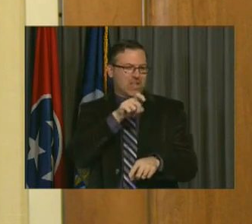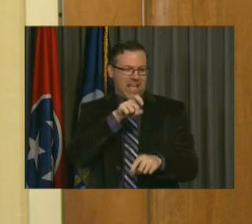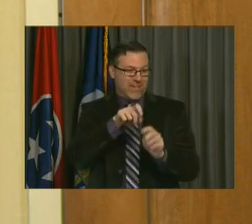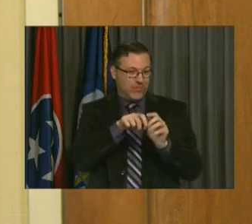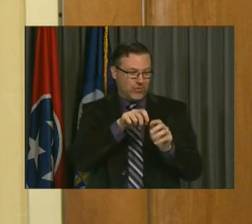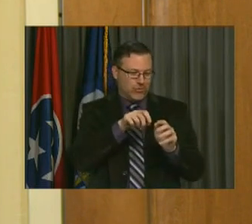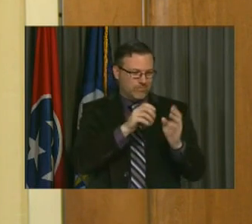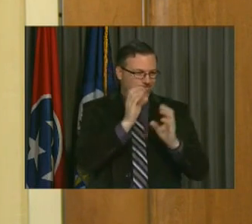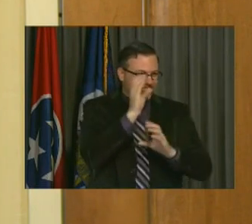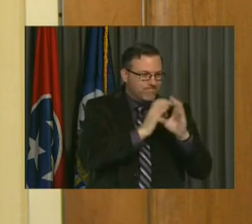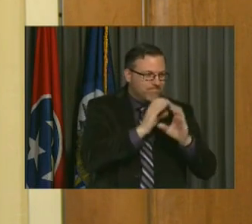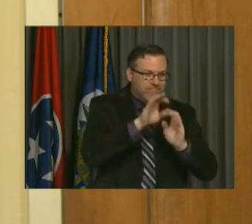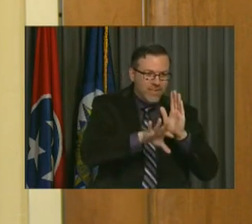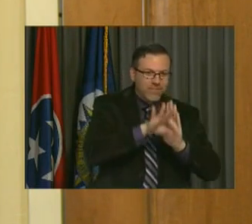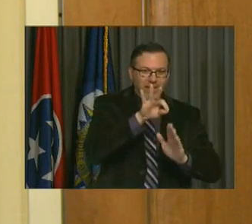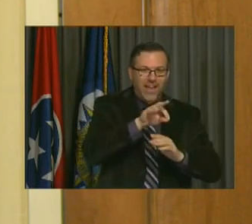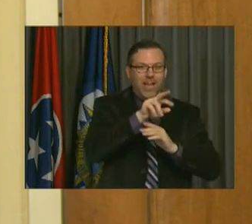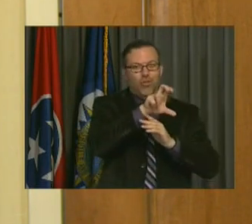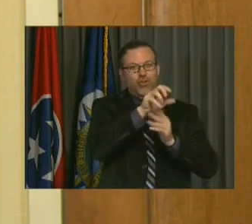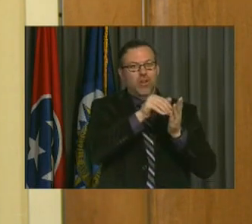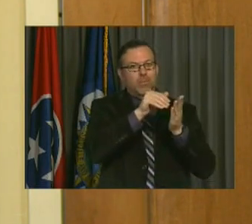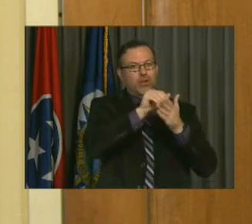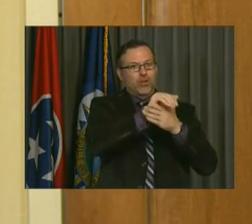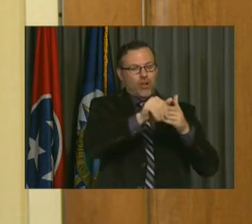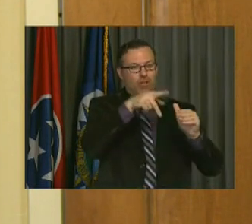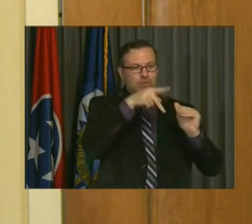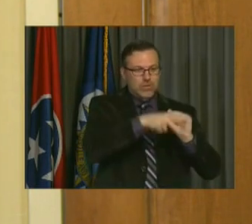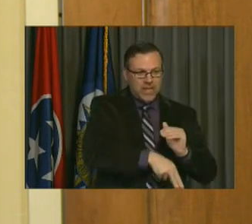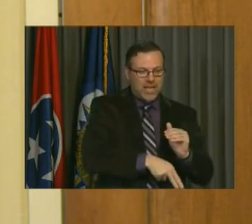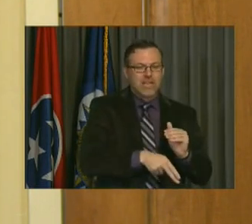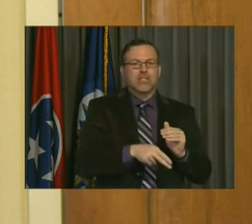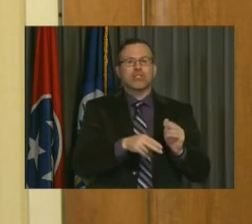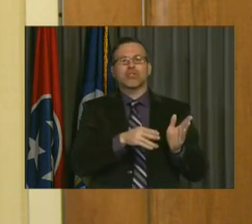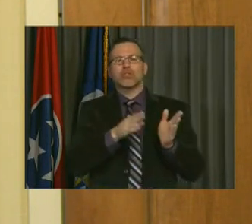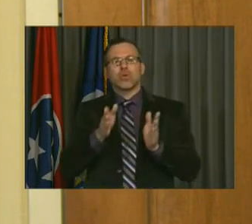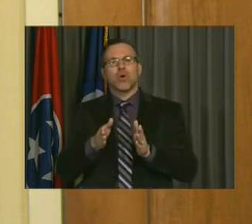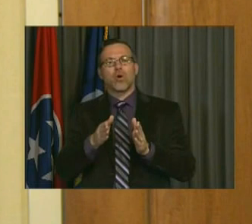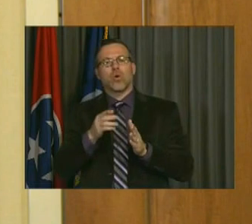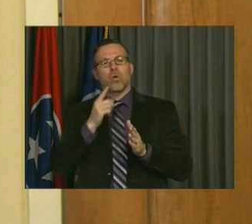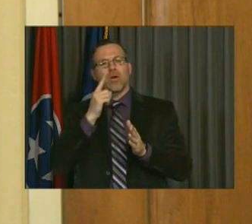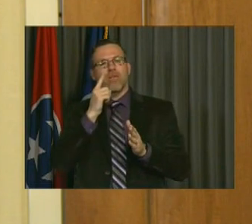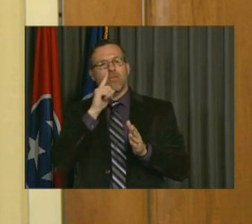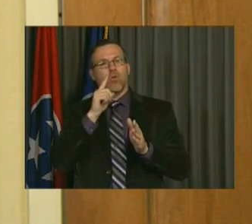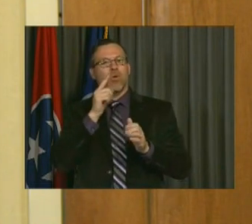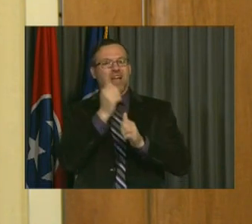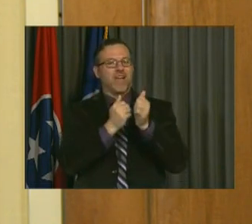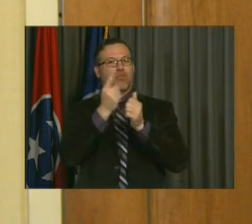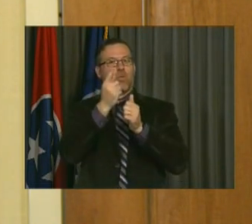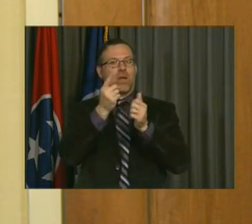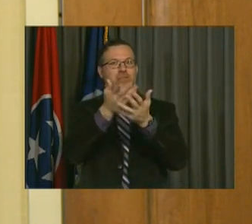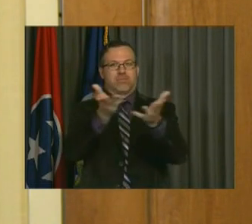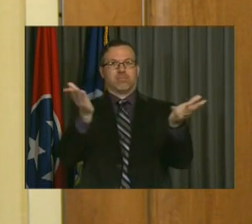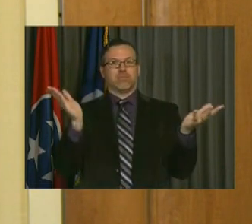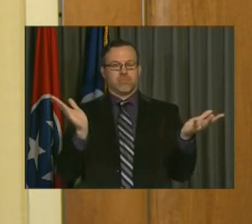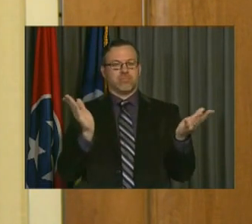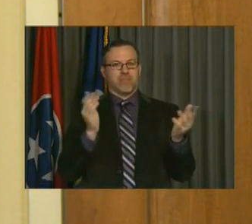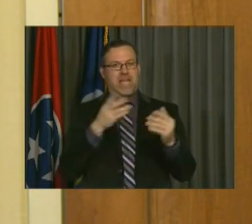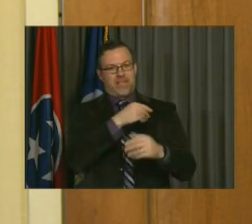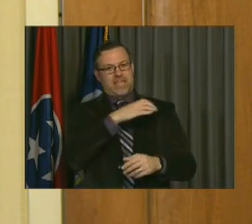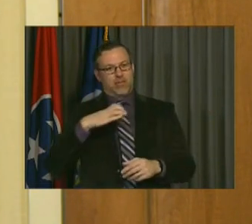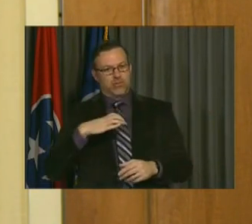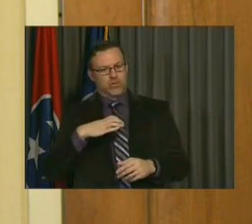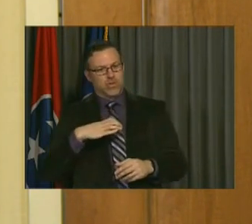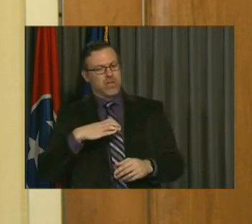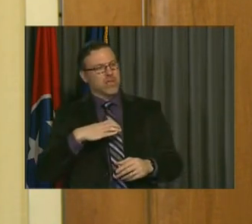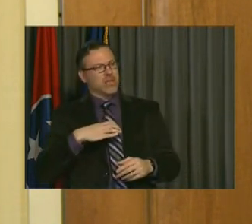300 million. And so if there's a way for future communication to the public and down to all of us, what that would really look like, I think that would